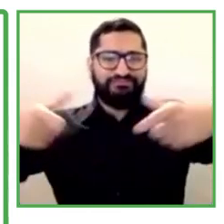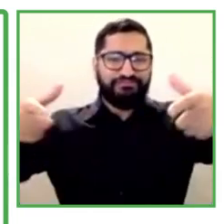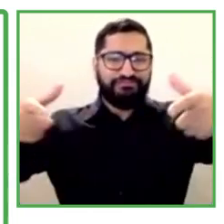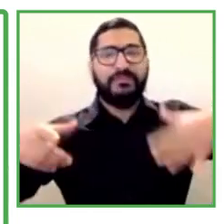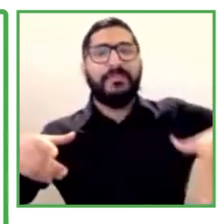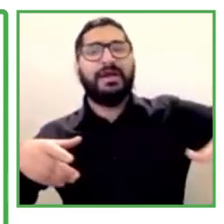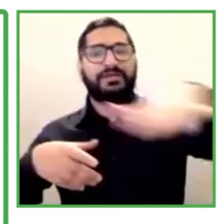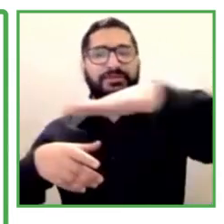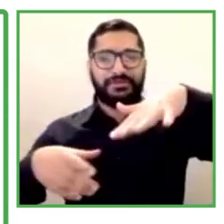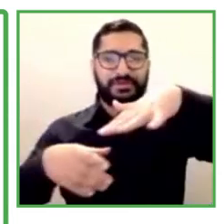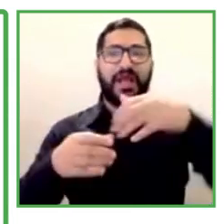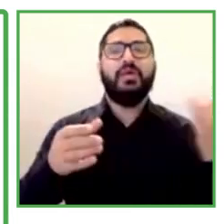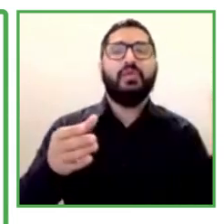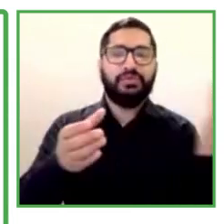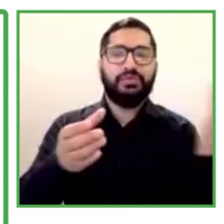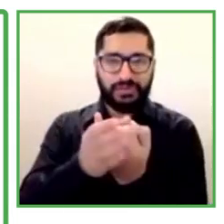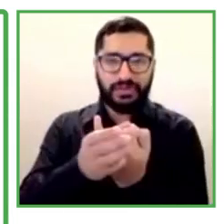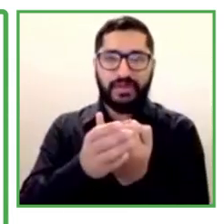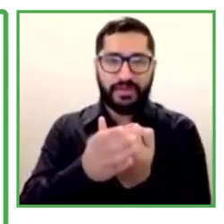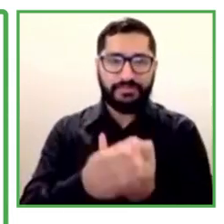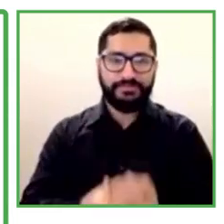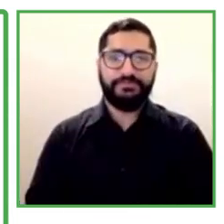creating an inclusive society.